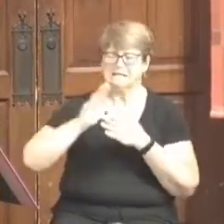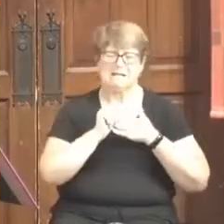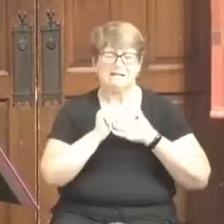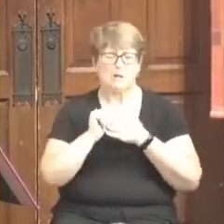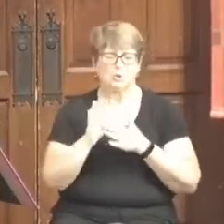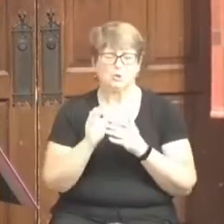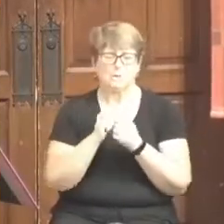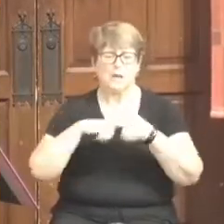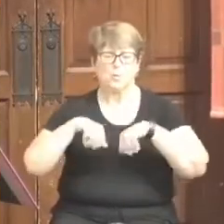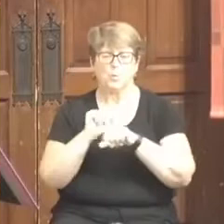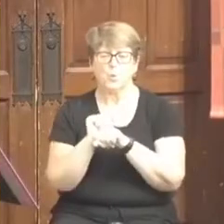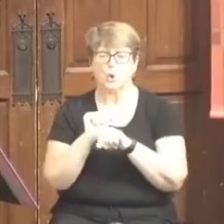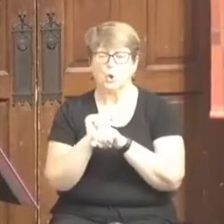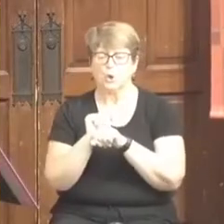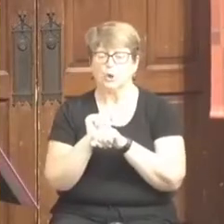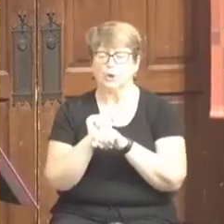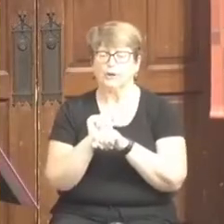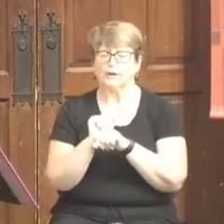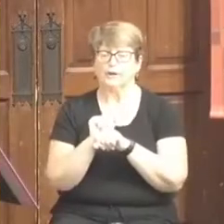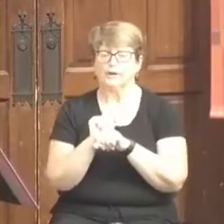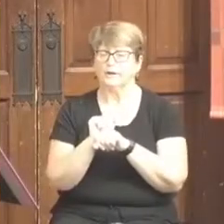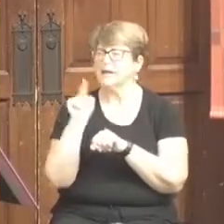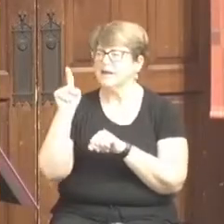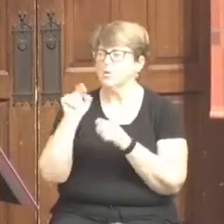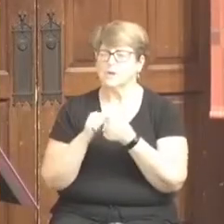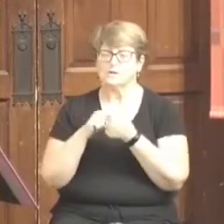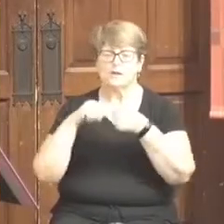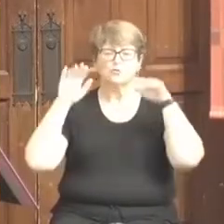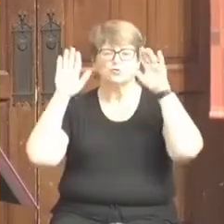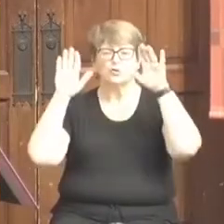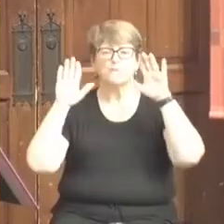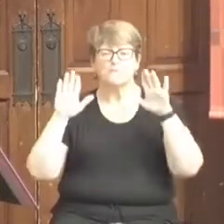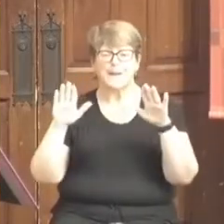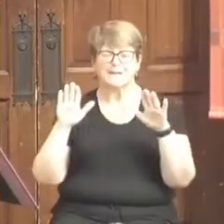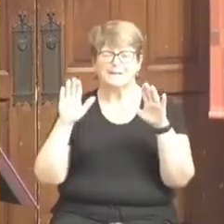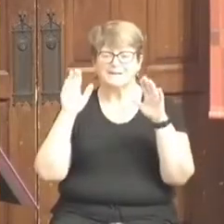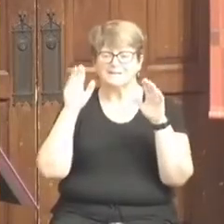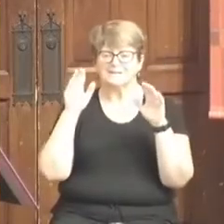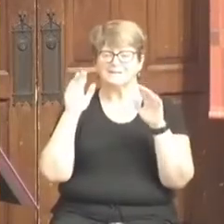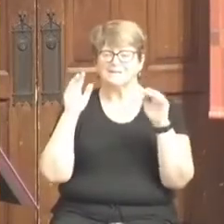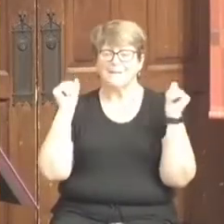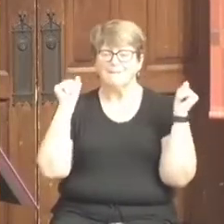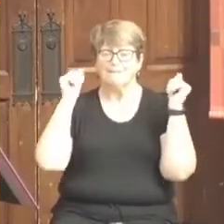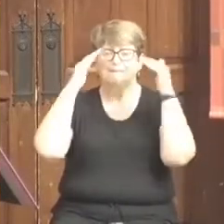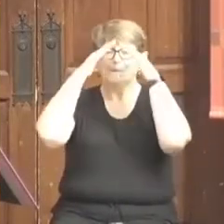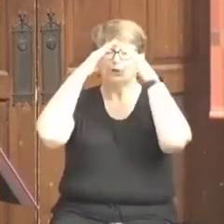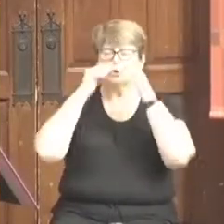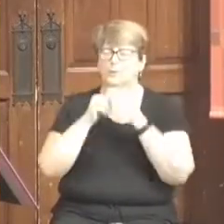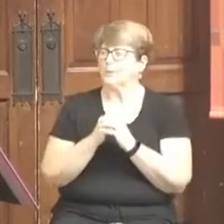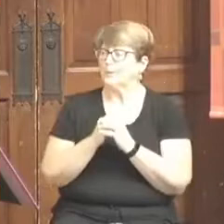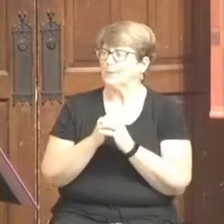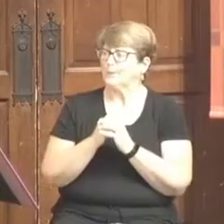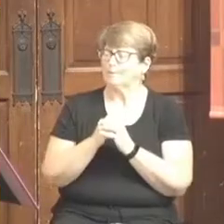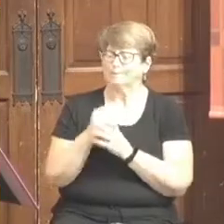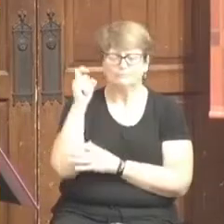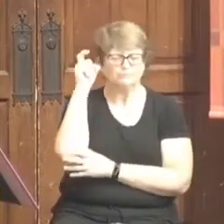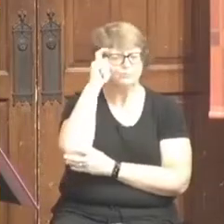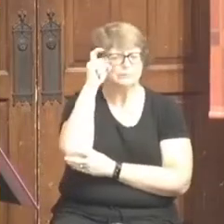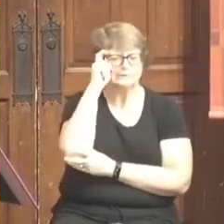he had done. And he was a tremendous bishop and had such great wisdom.